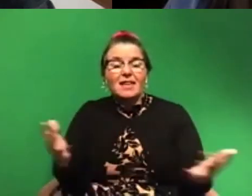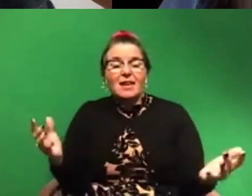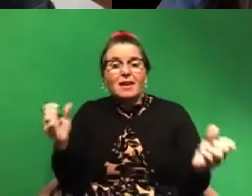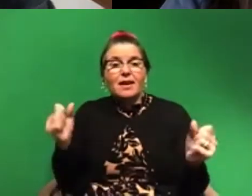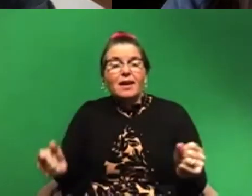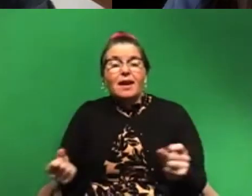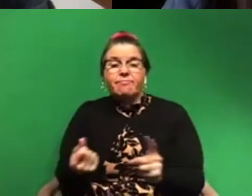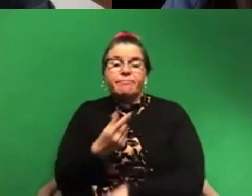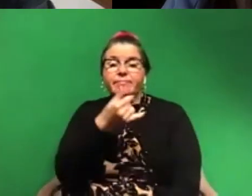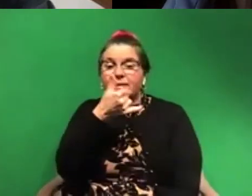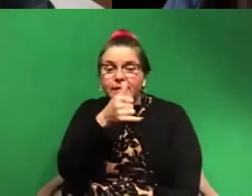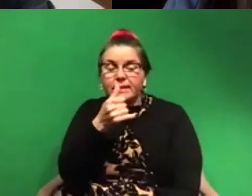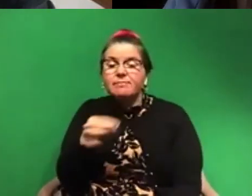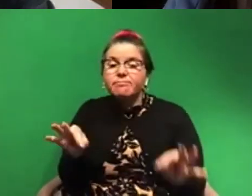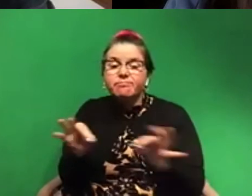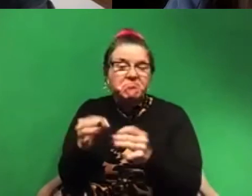significant as you'd like.